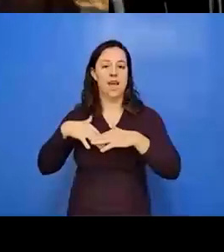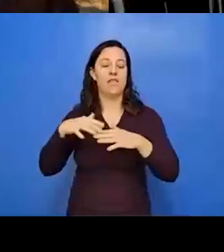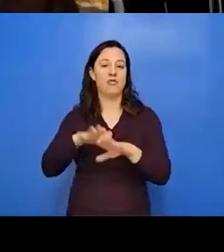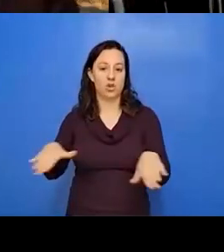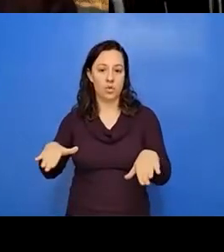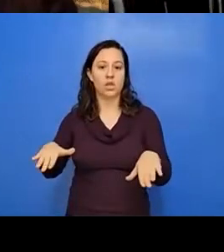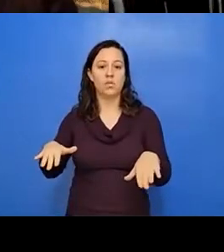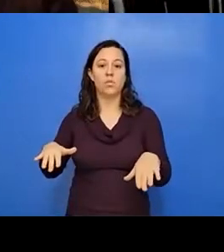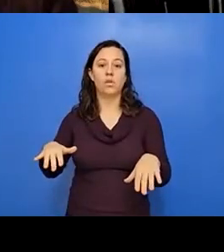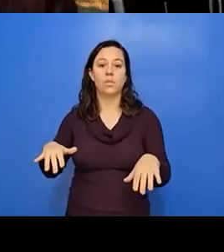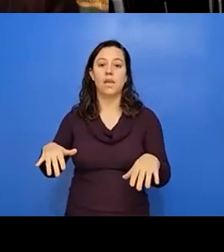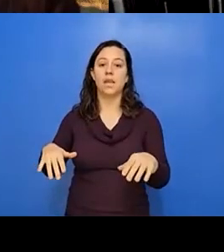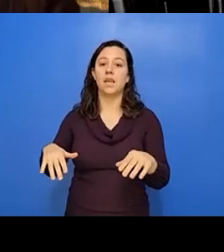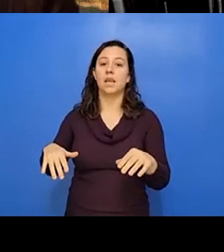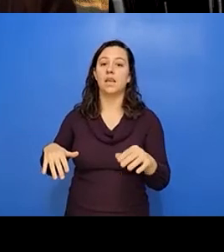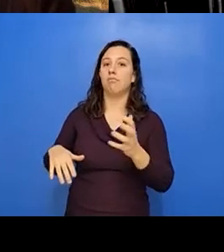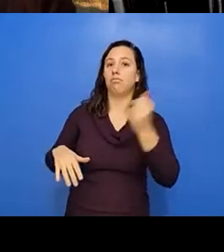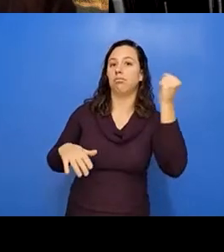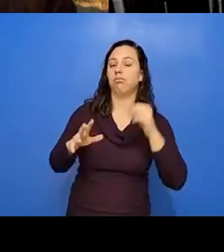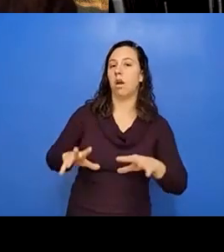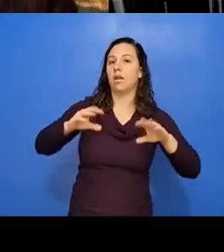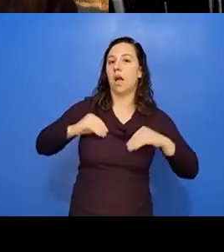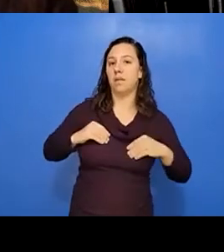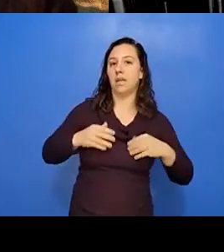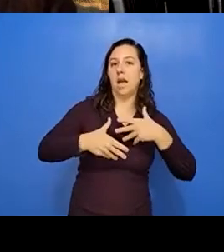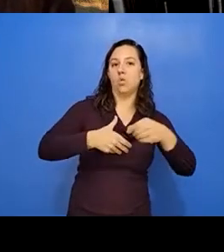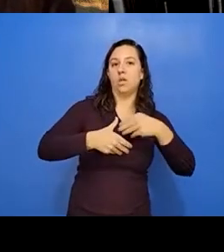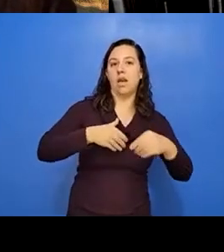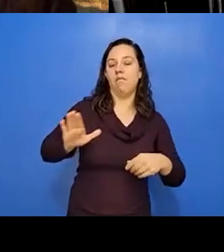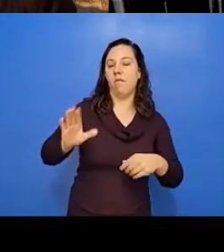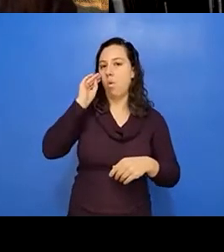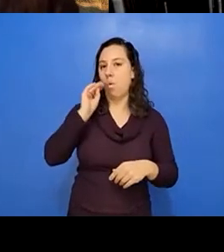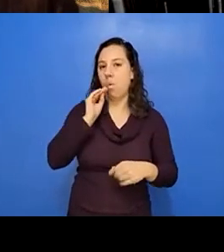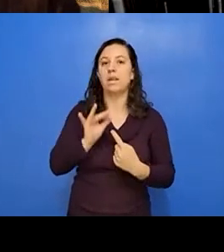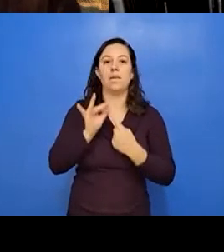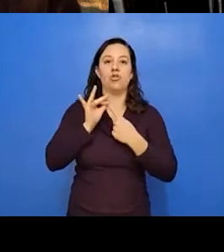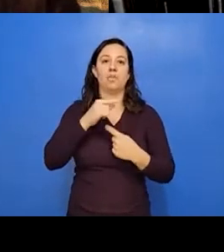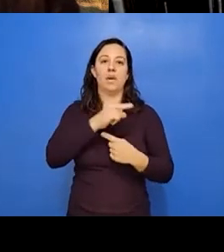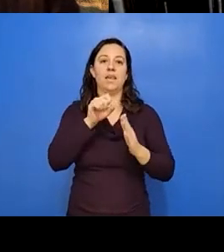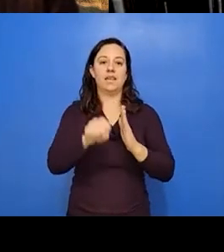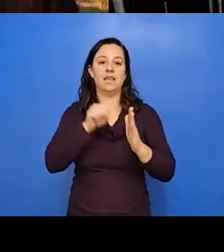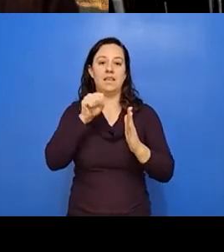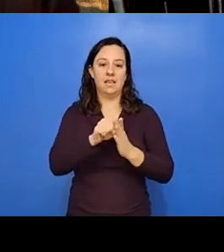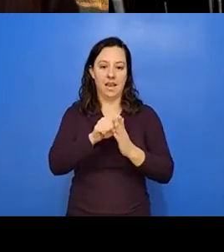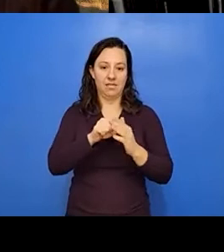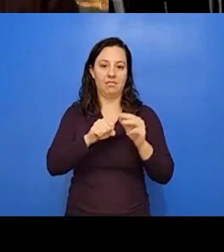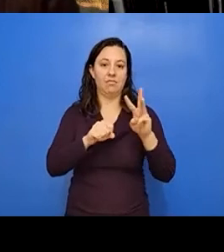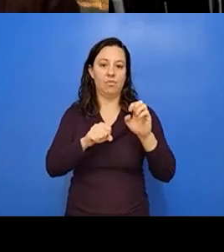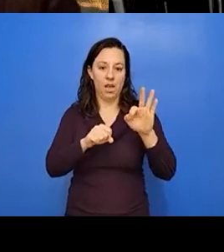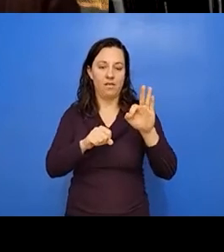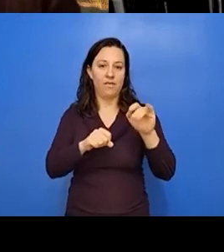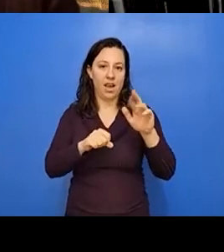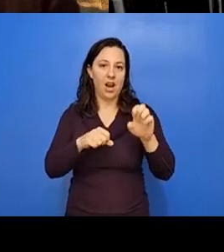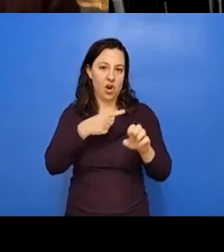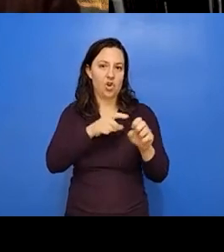adopted outside of their home, especially by state welfare systems at academic proportions. Um,